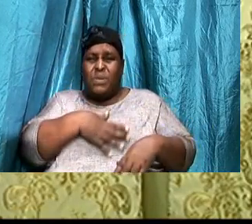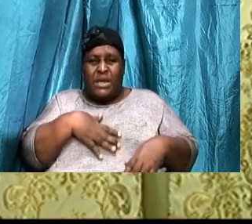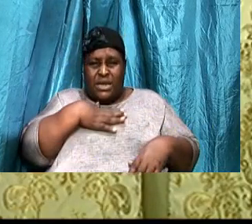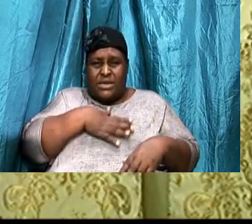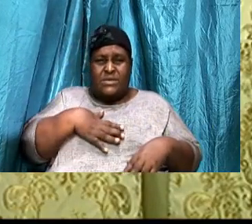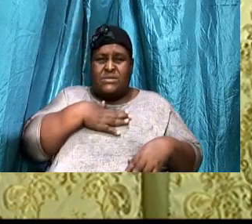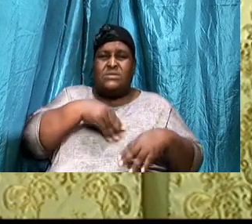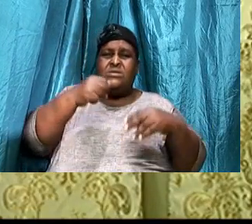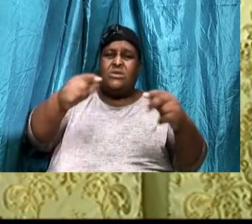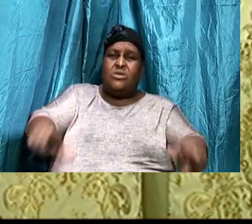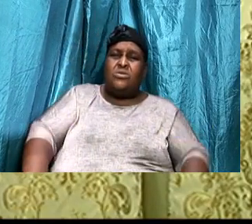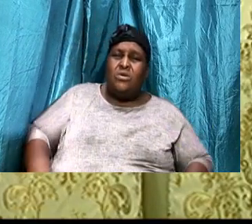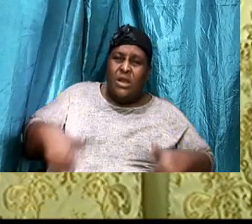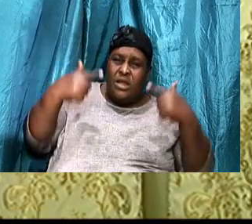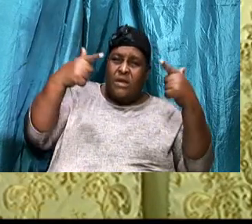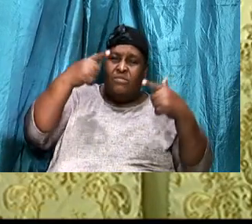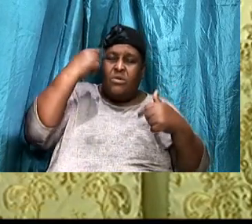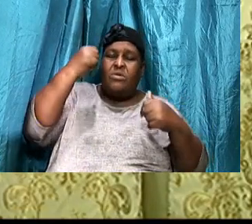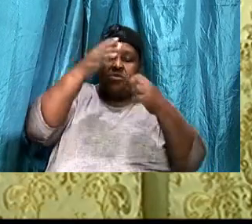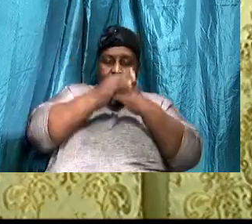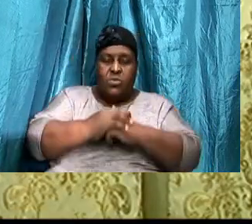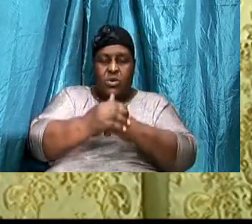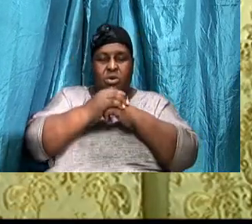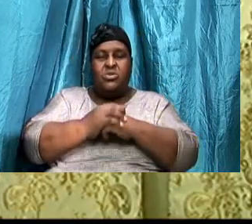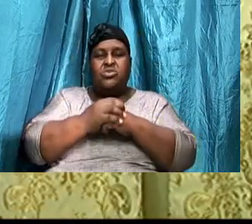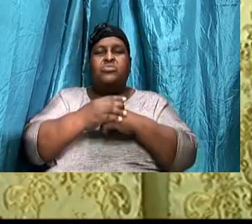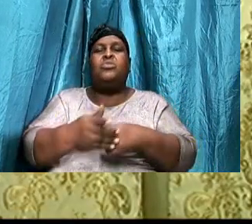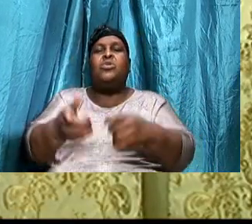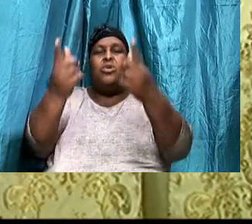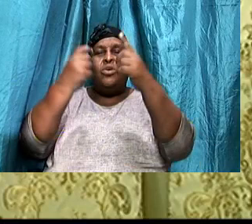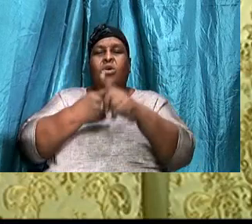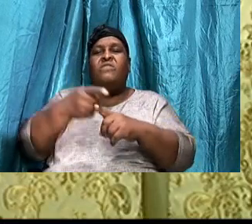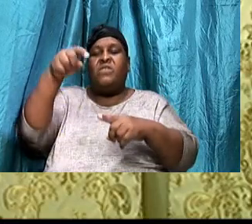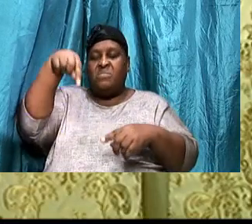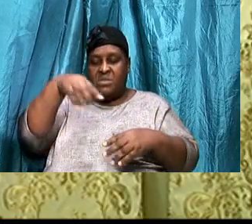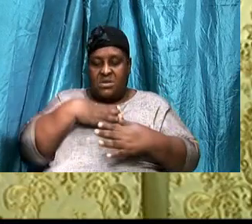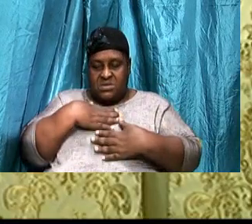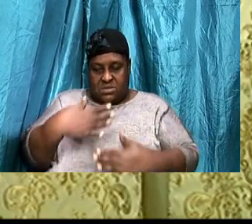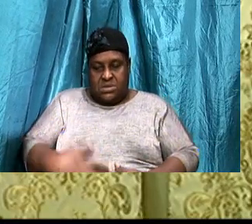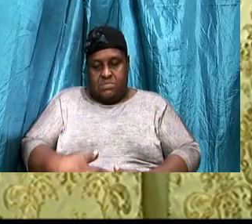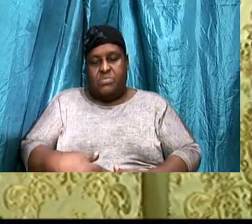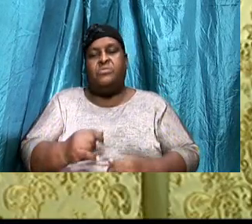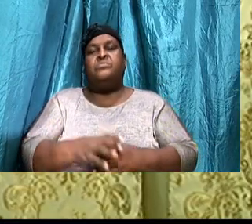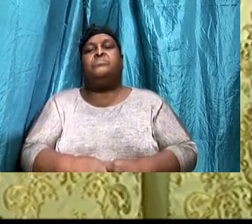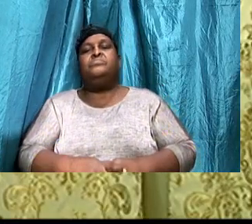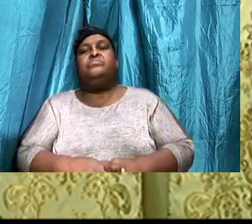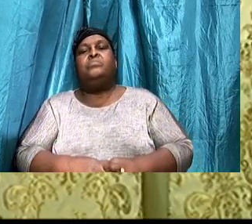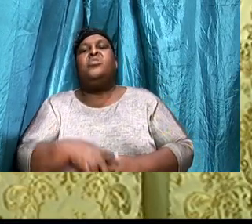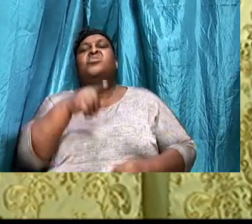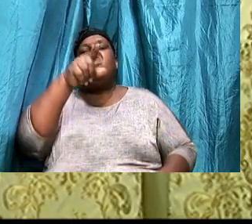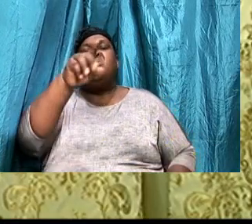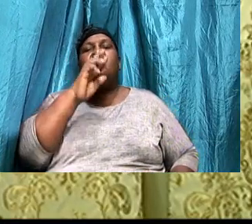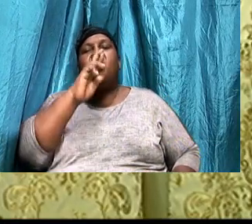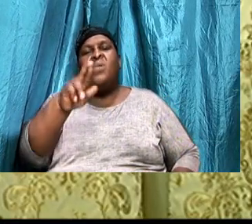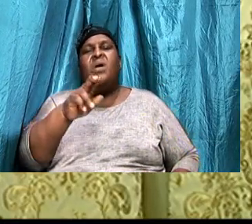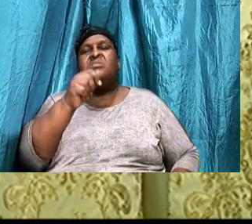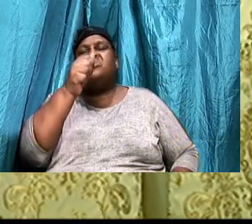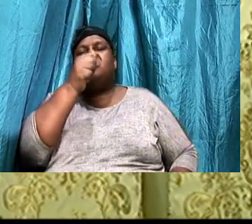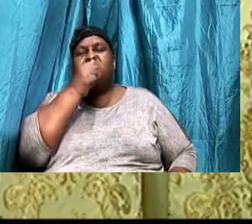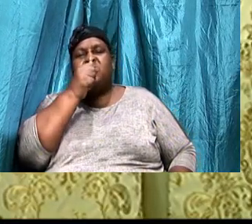worship, Come from this temple, You are the temple, Of God, You are sacred,